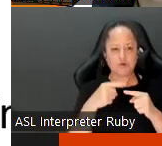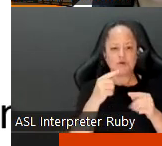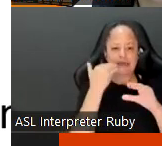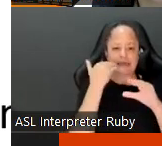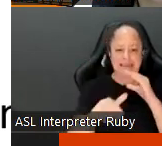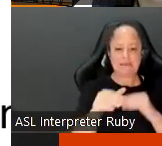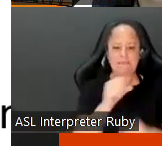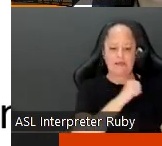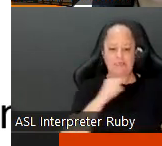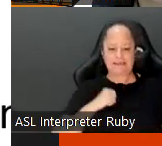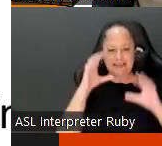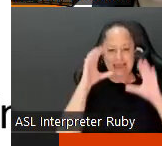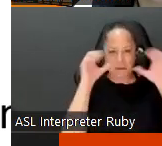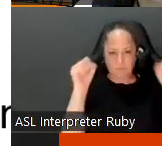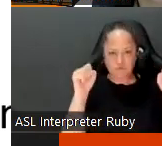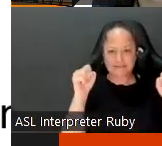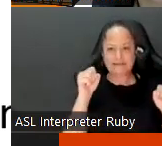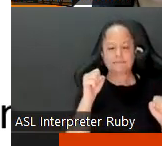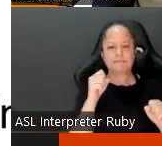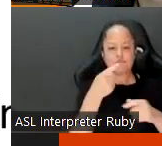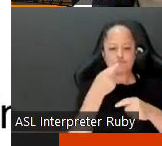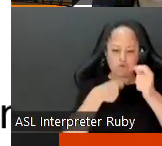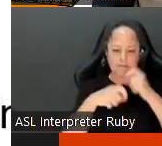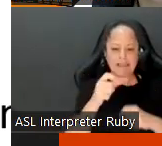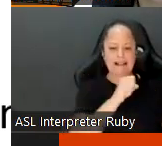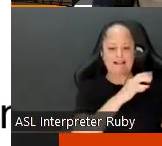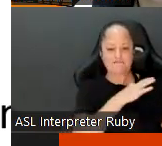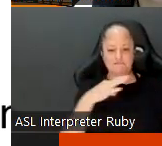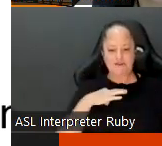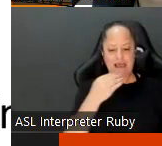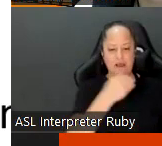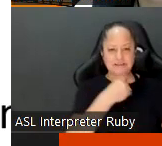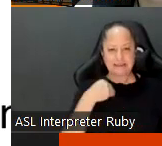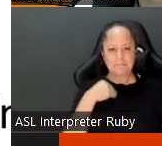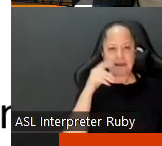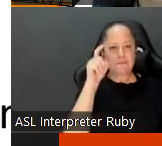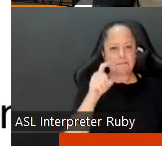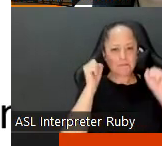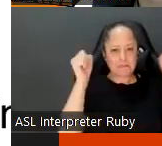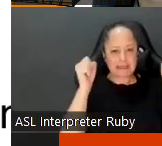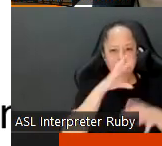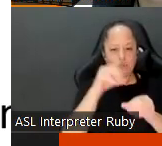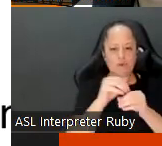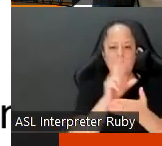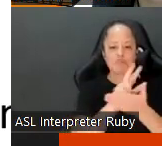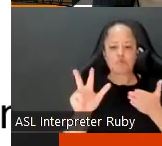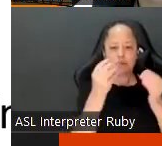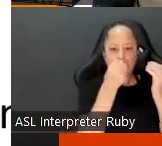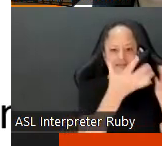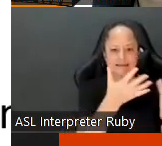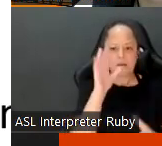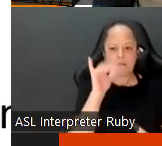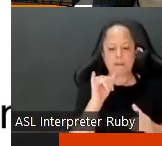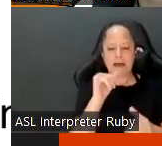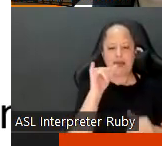president um the senate president replaces the removed faculty member and this must be exercised within three weeks of being notified that by the